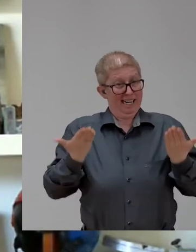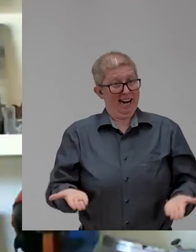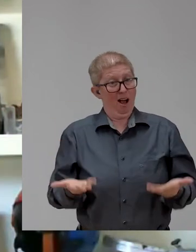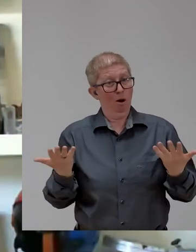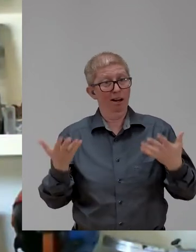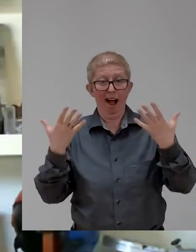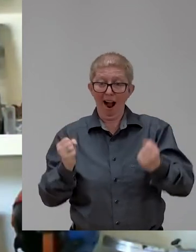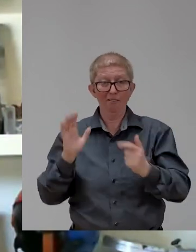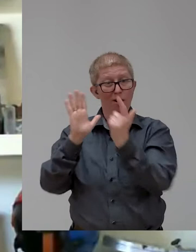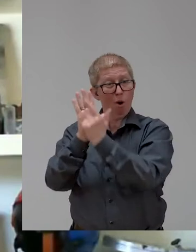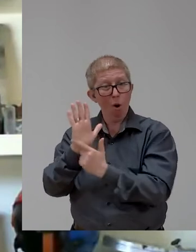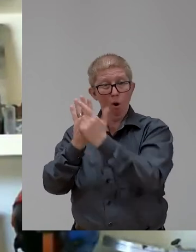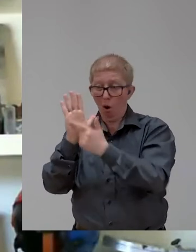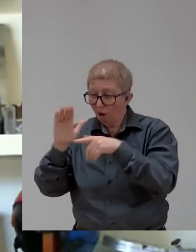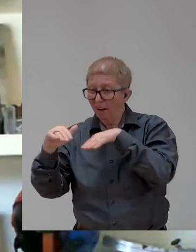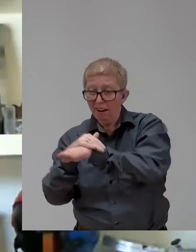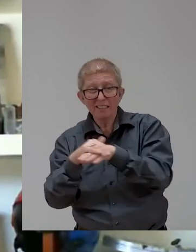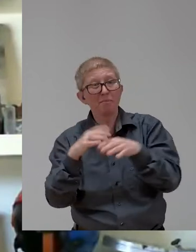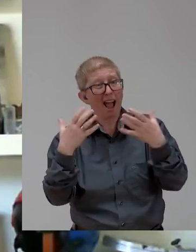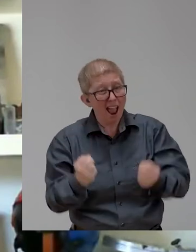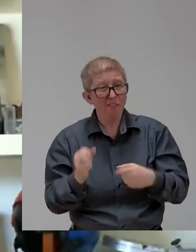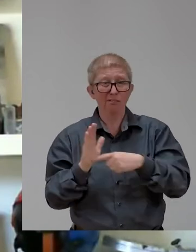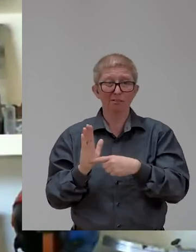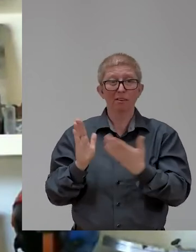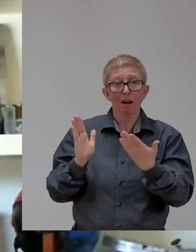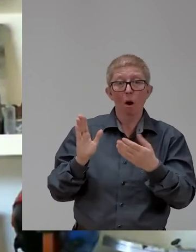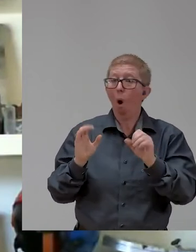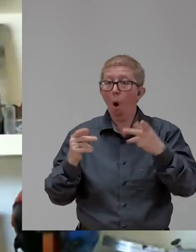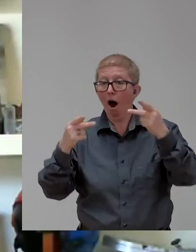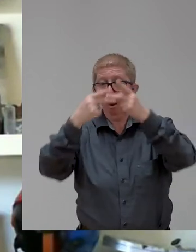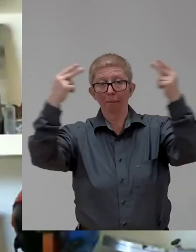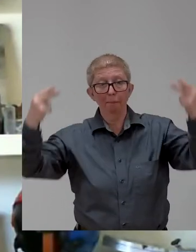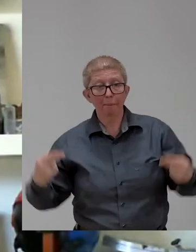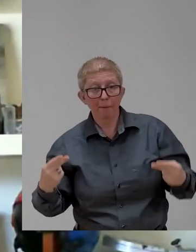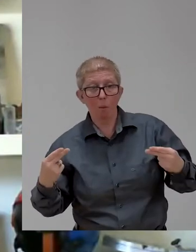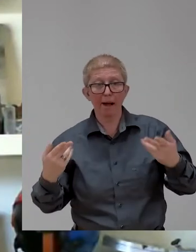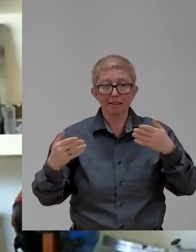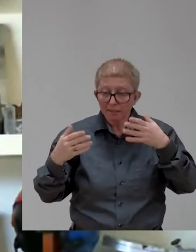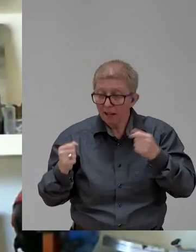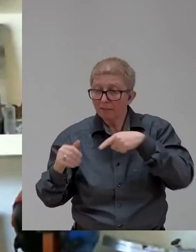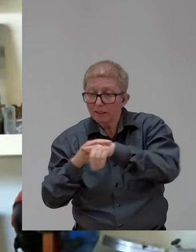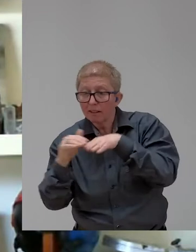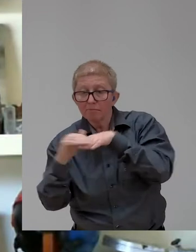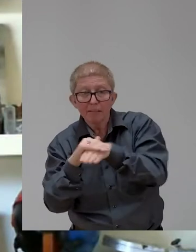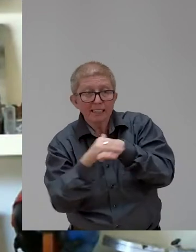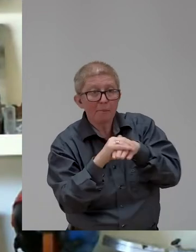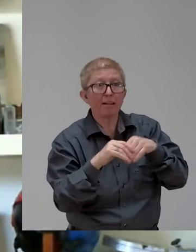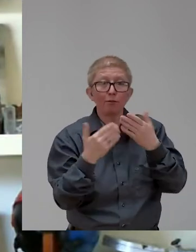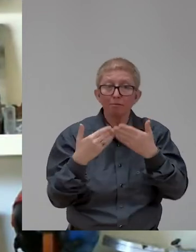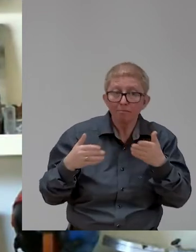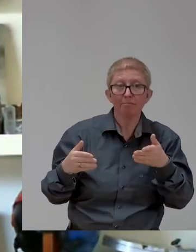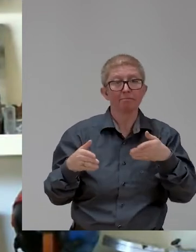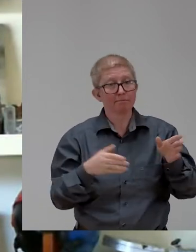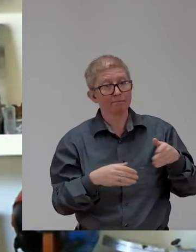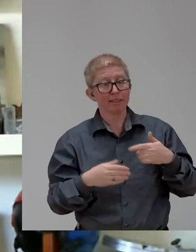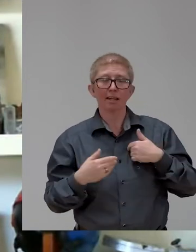accessible, we dream that all websites in Israel will be accessible, and they are. So now is my future